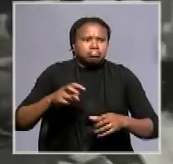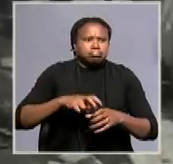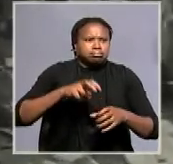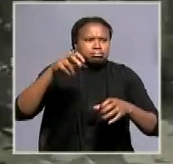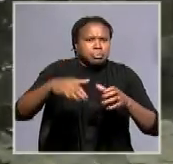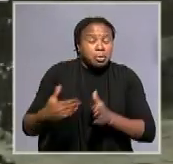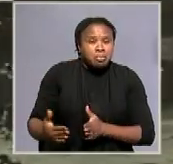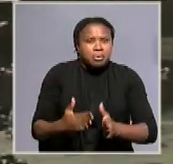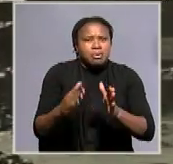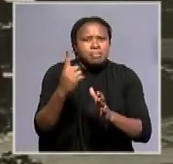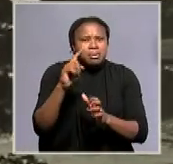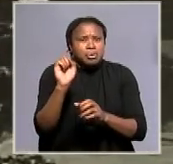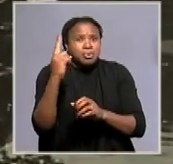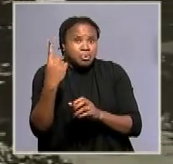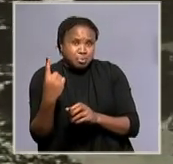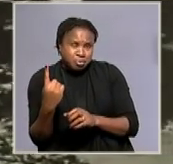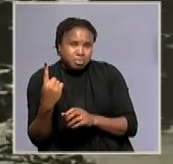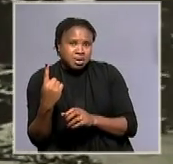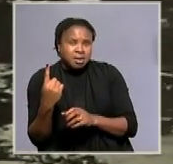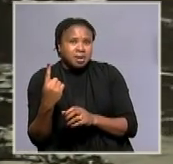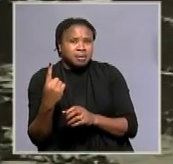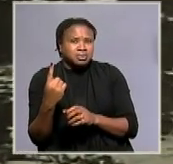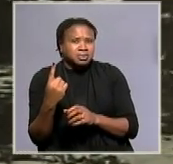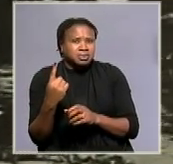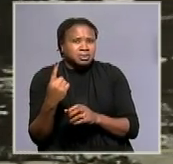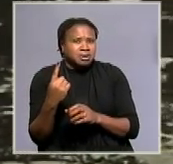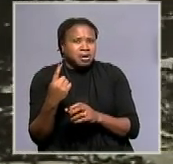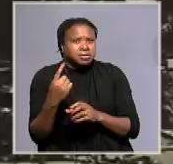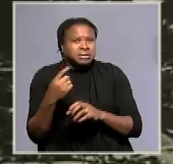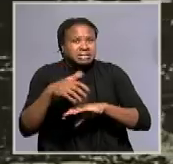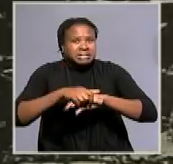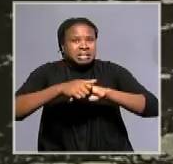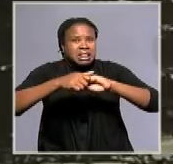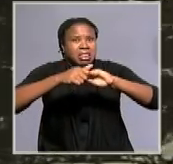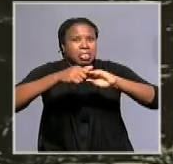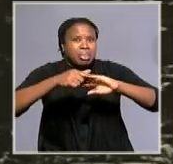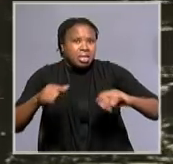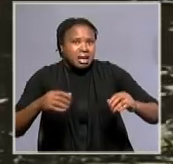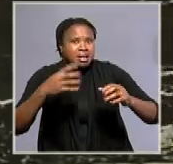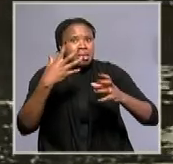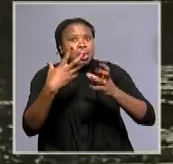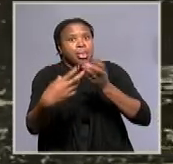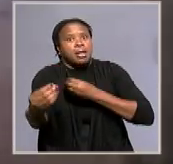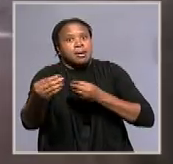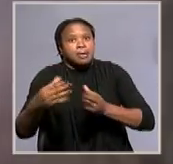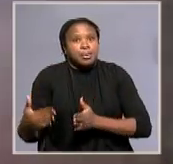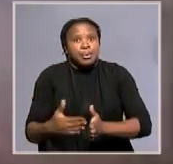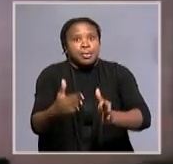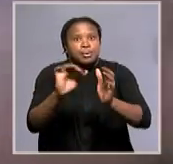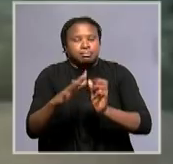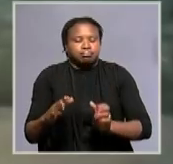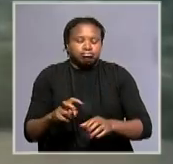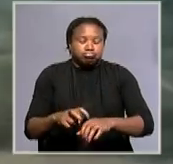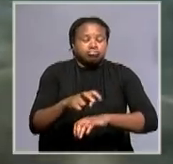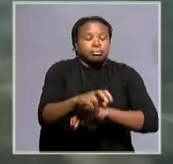But one of our colleagues slipped, his hand slipped and was washed away by the water. We